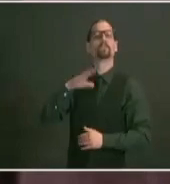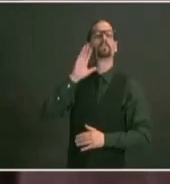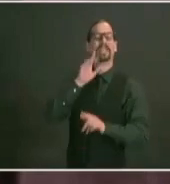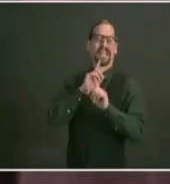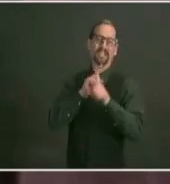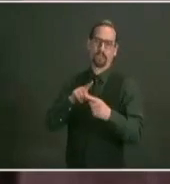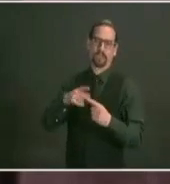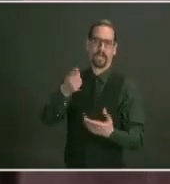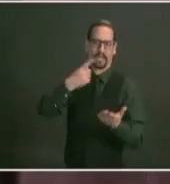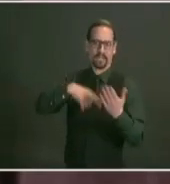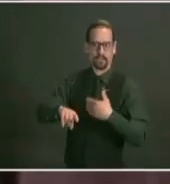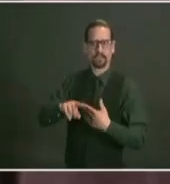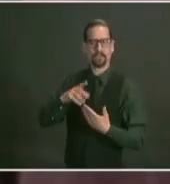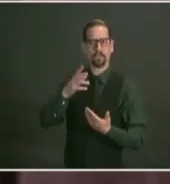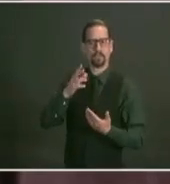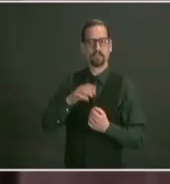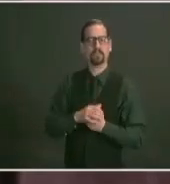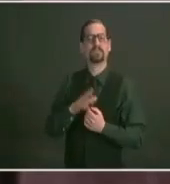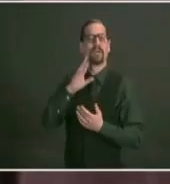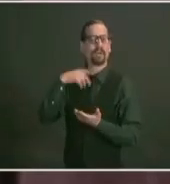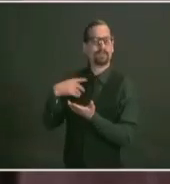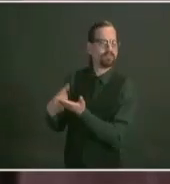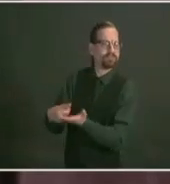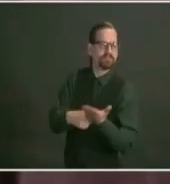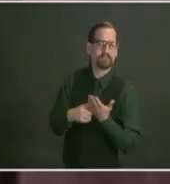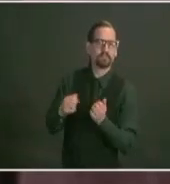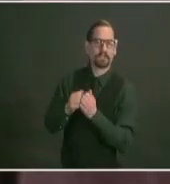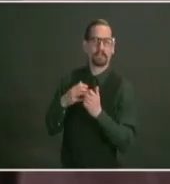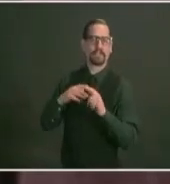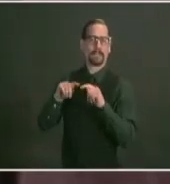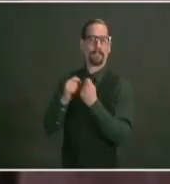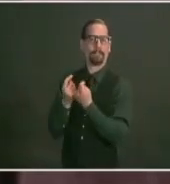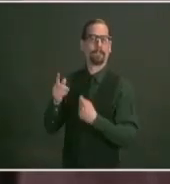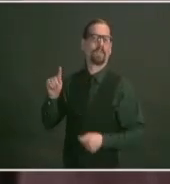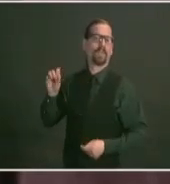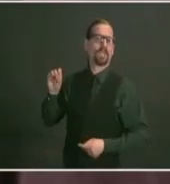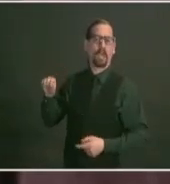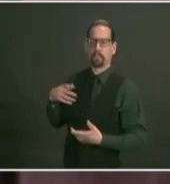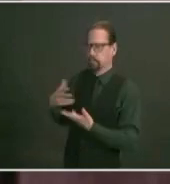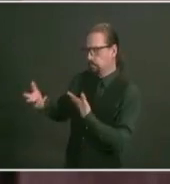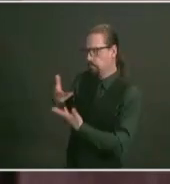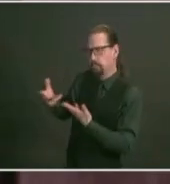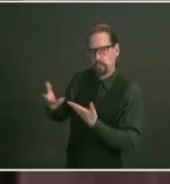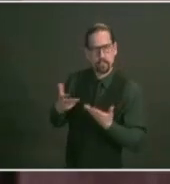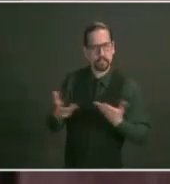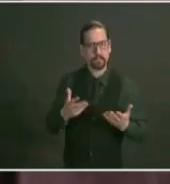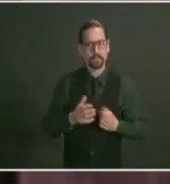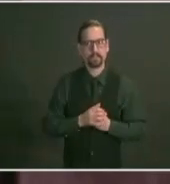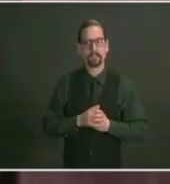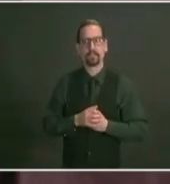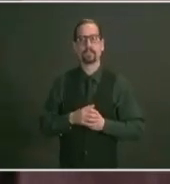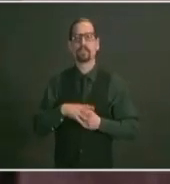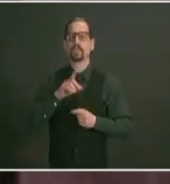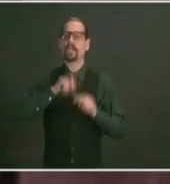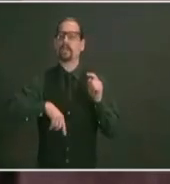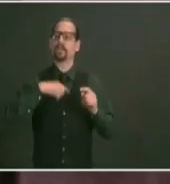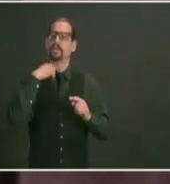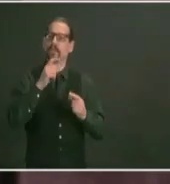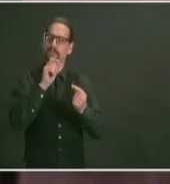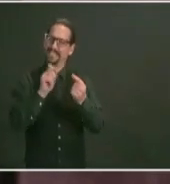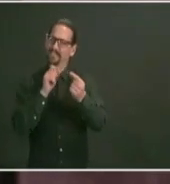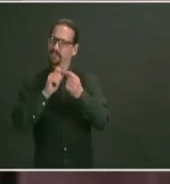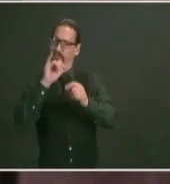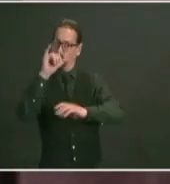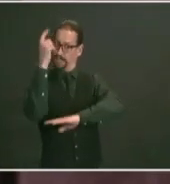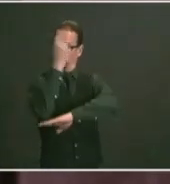see where the we were we do want to answer that kind of a not a an absolute date but we do want to have a range and we want to